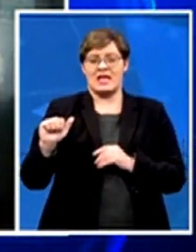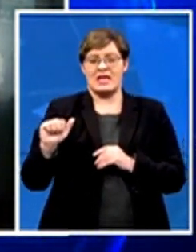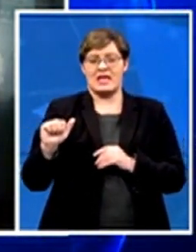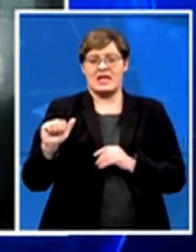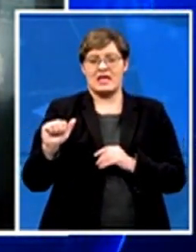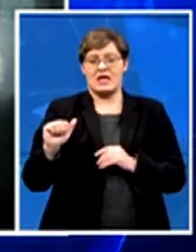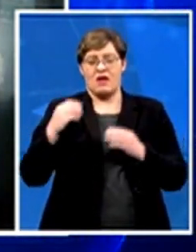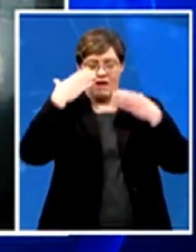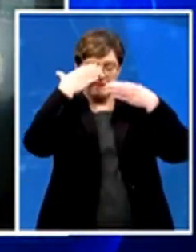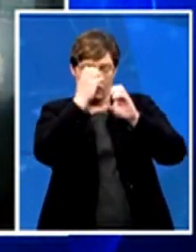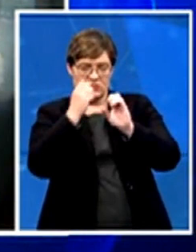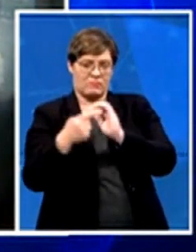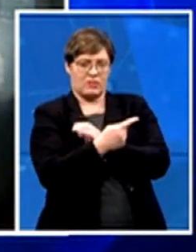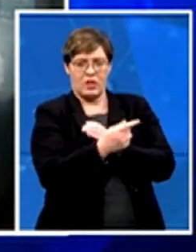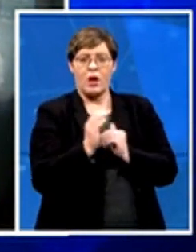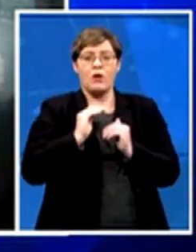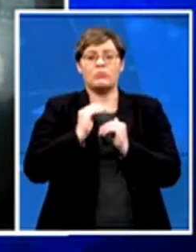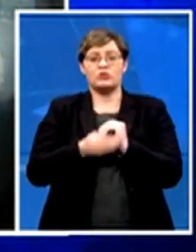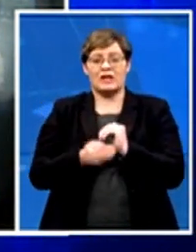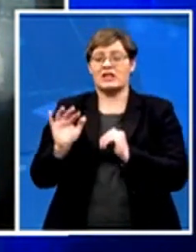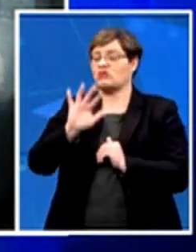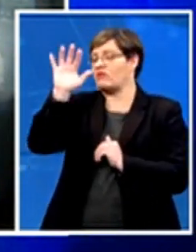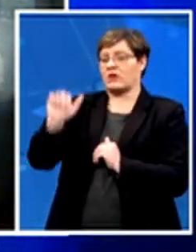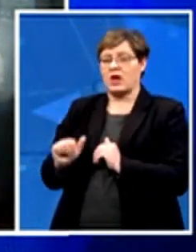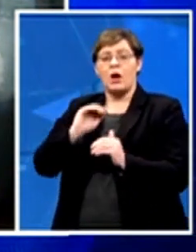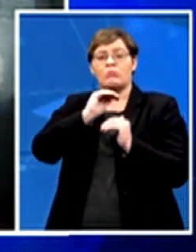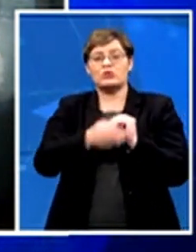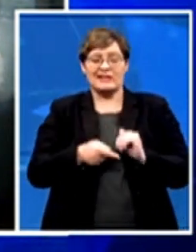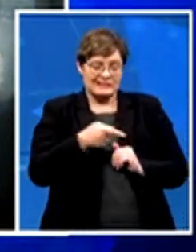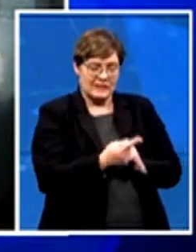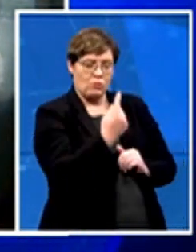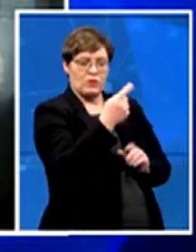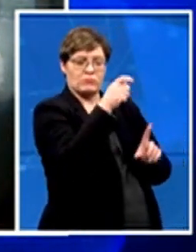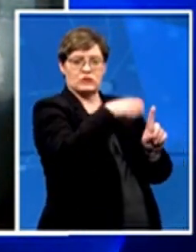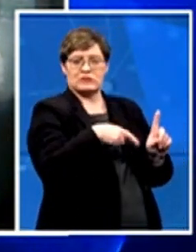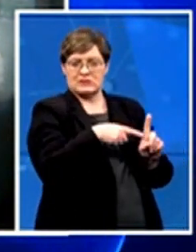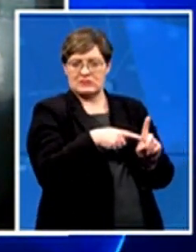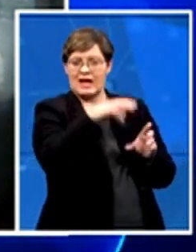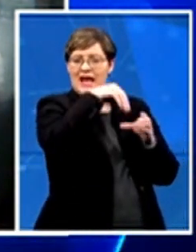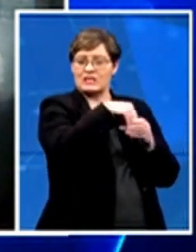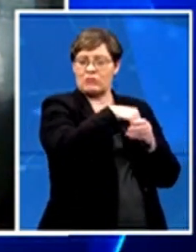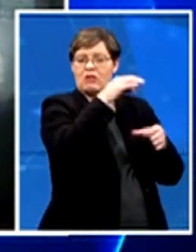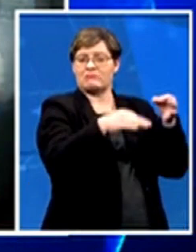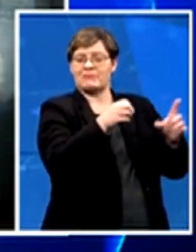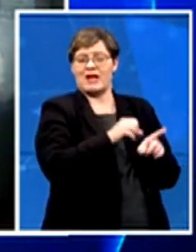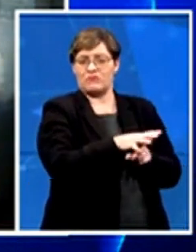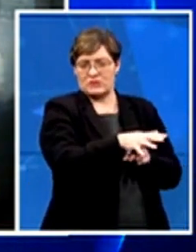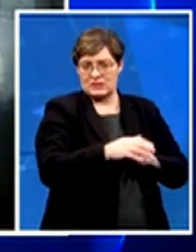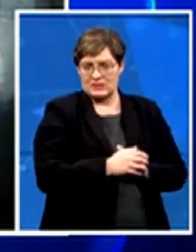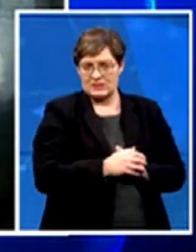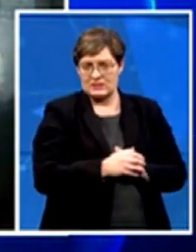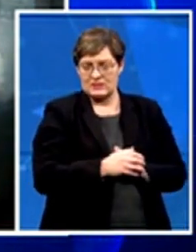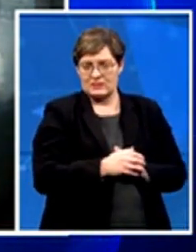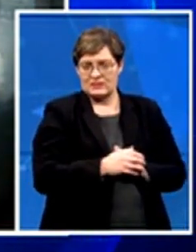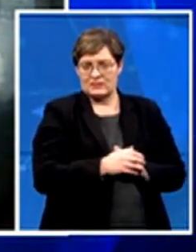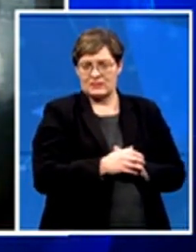South Africa. They were protecting particular internal political interests, and that is not their function. You can't even say it's